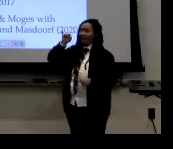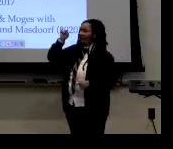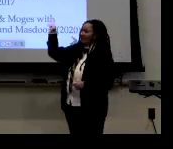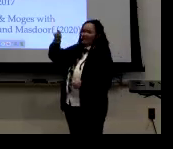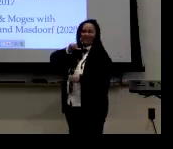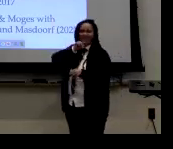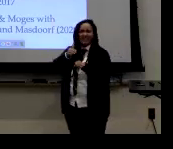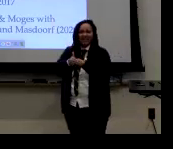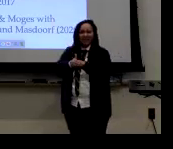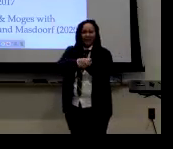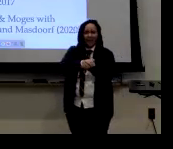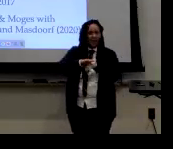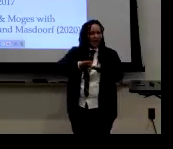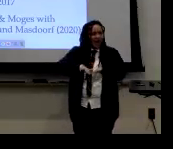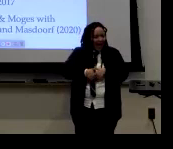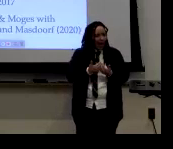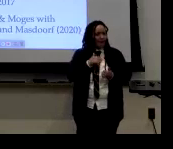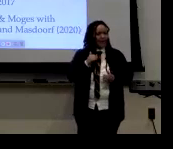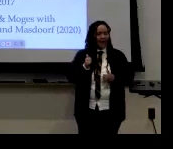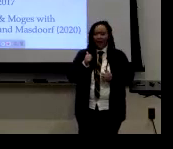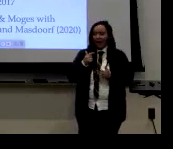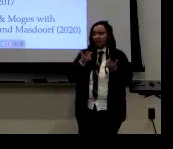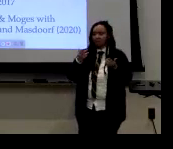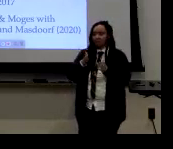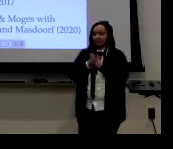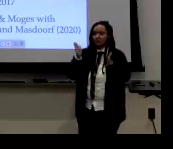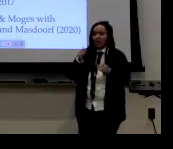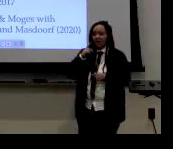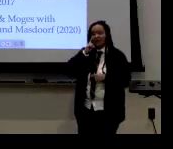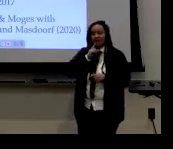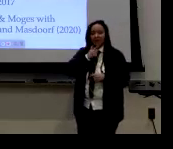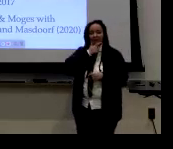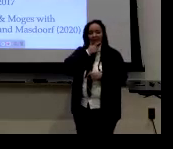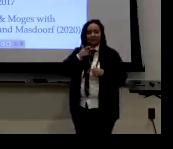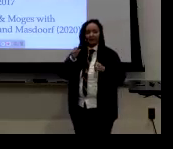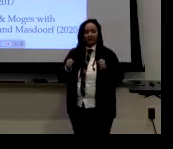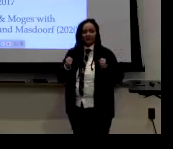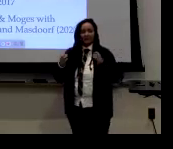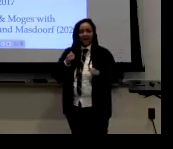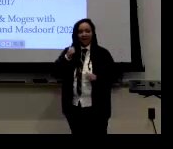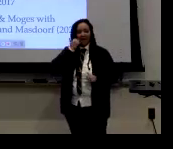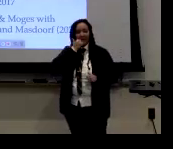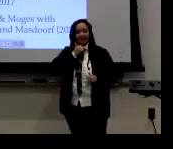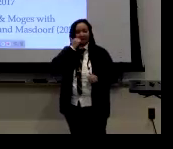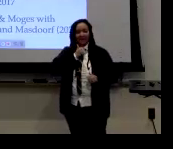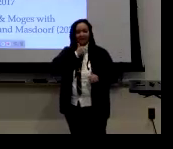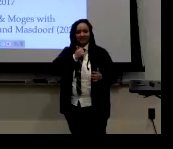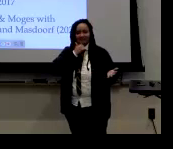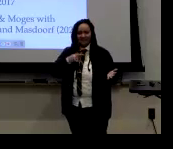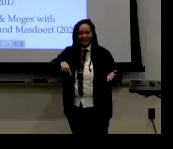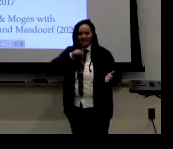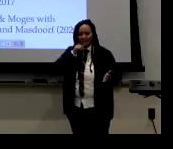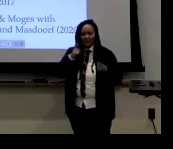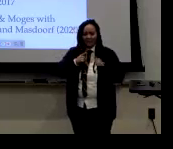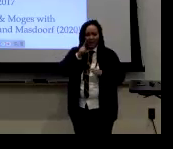There is a lot of lexical research that's been done, but it doesn't cover how general deaf lesbians sign